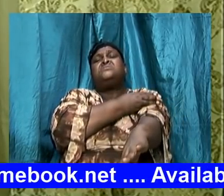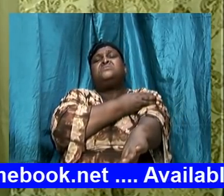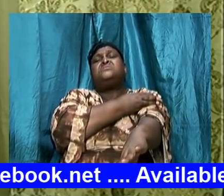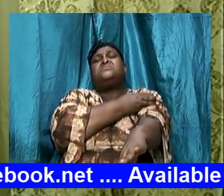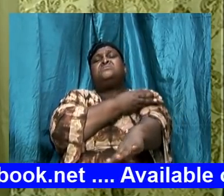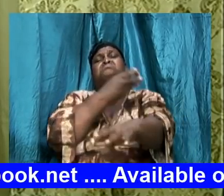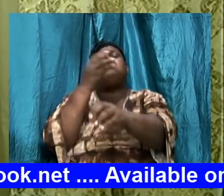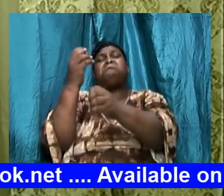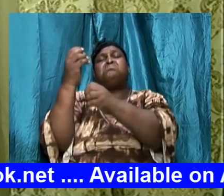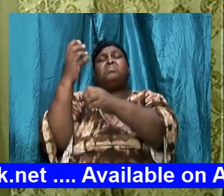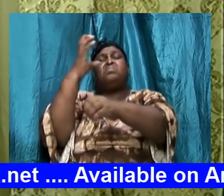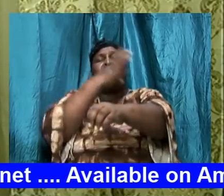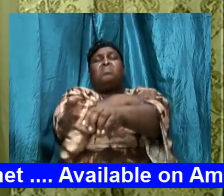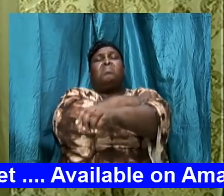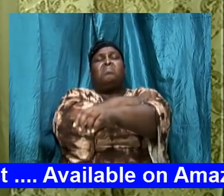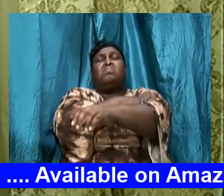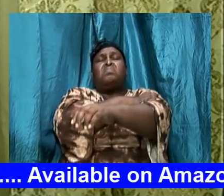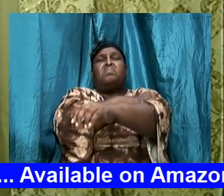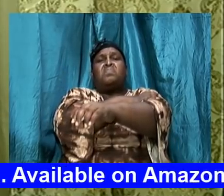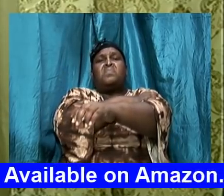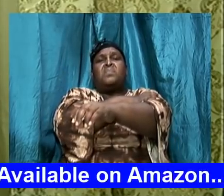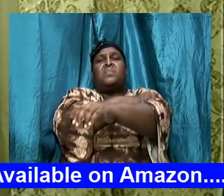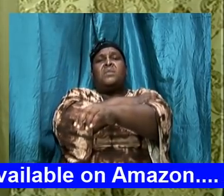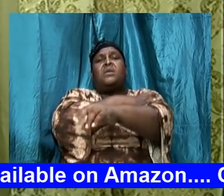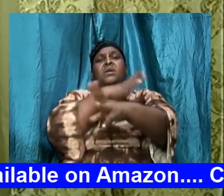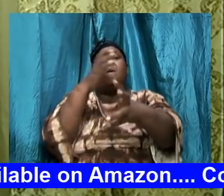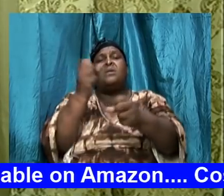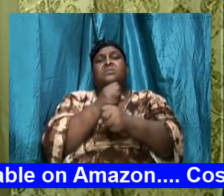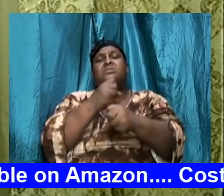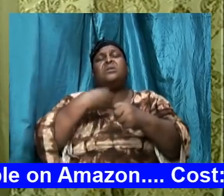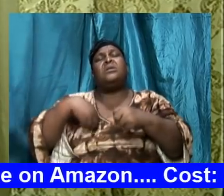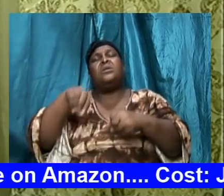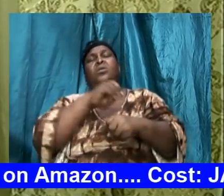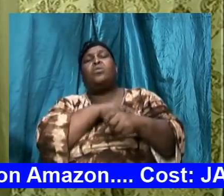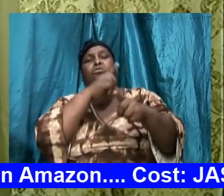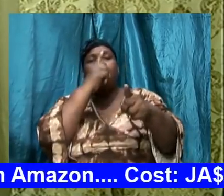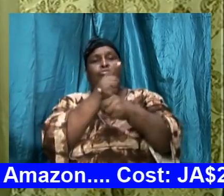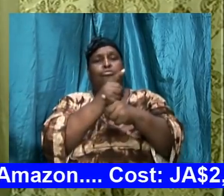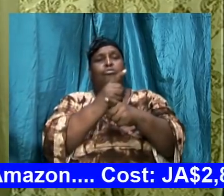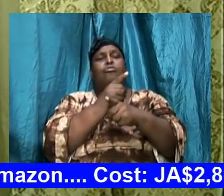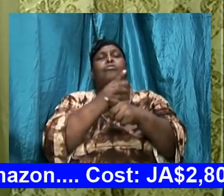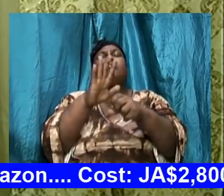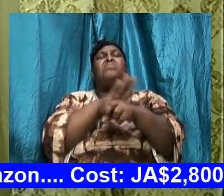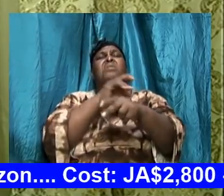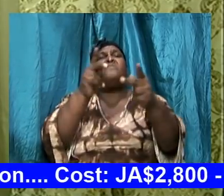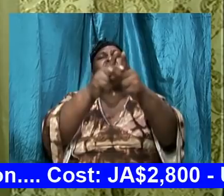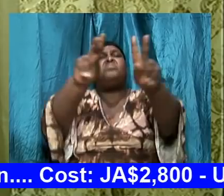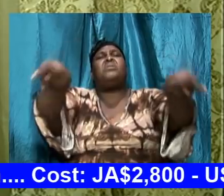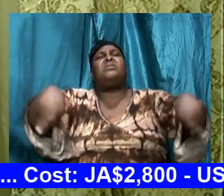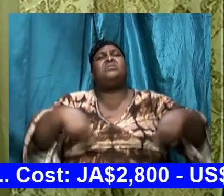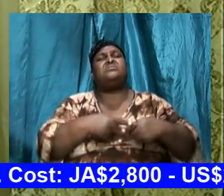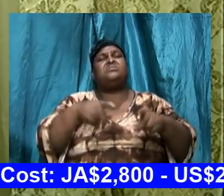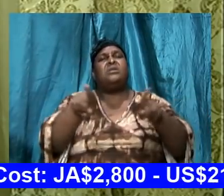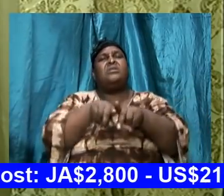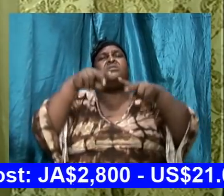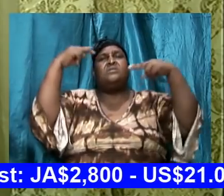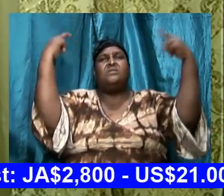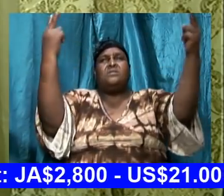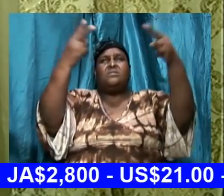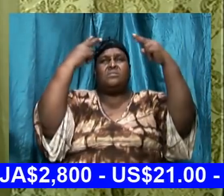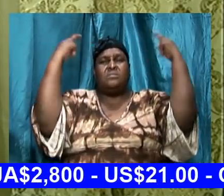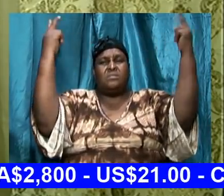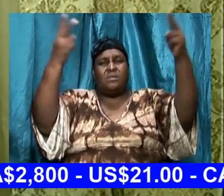power powerfully and to take our rightful place as overcomers and